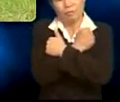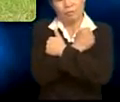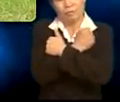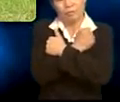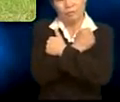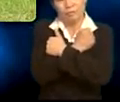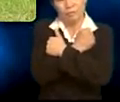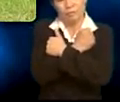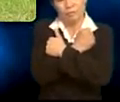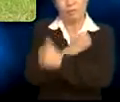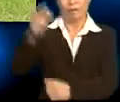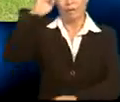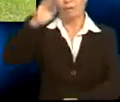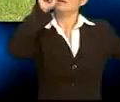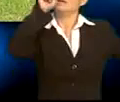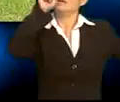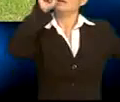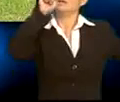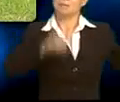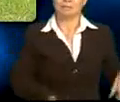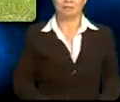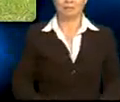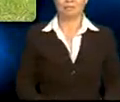Cute thing. Uh-huh, a bird!